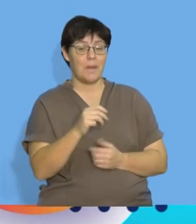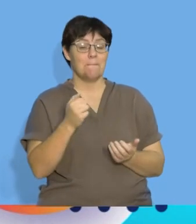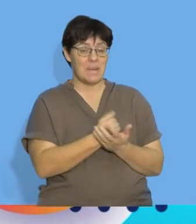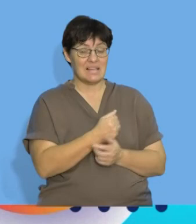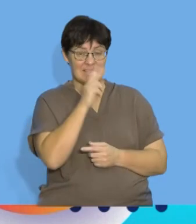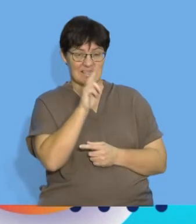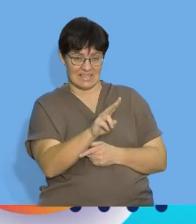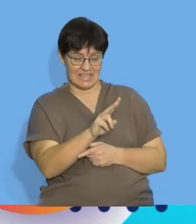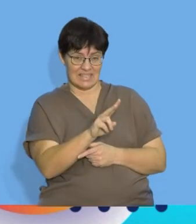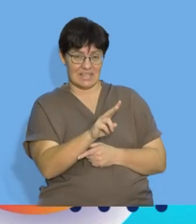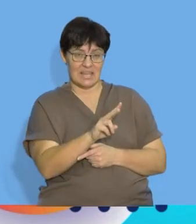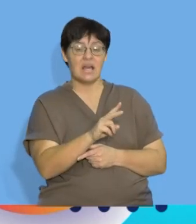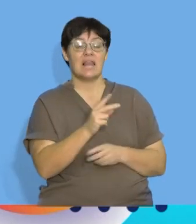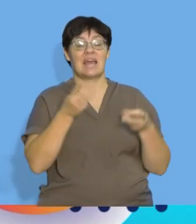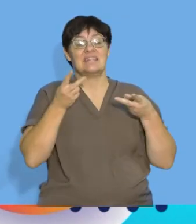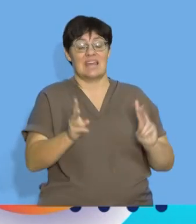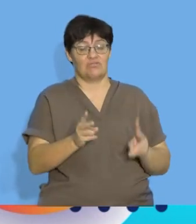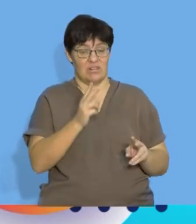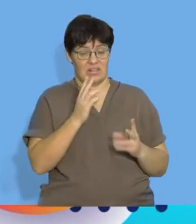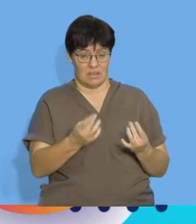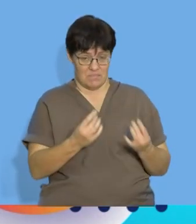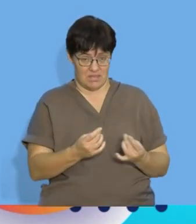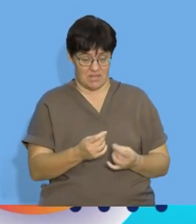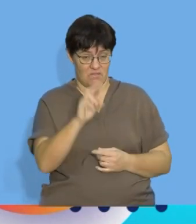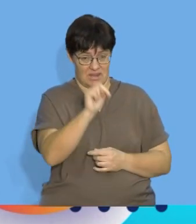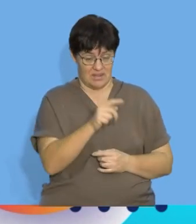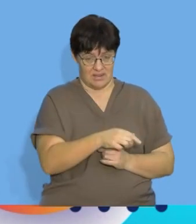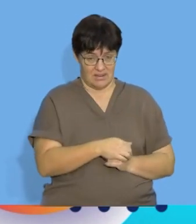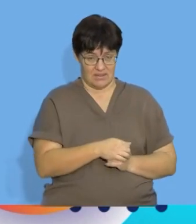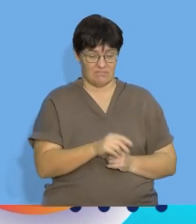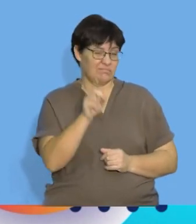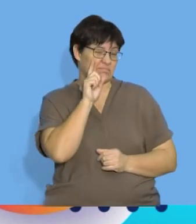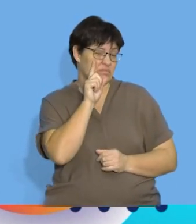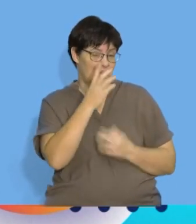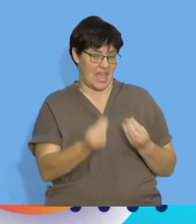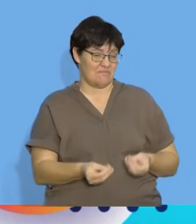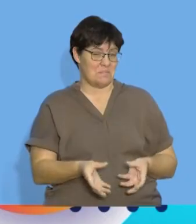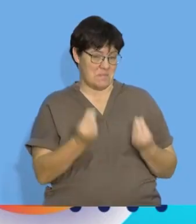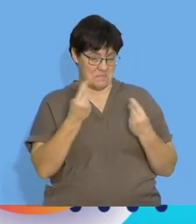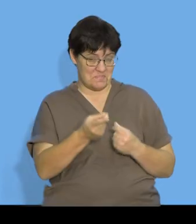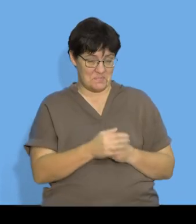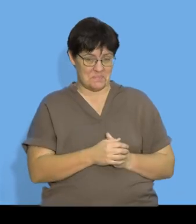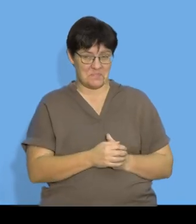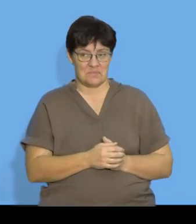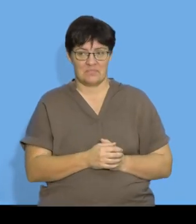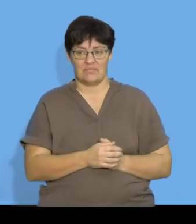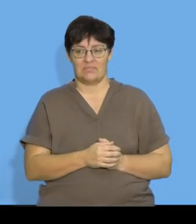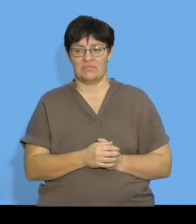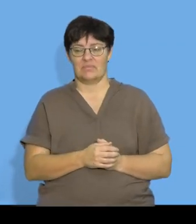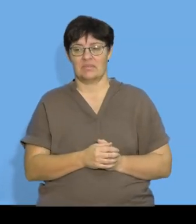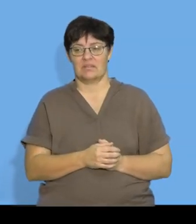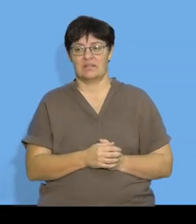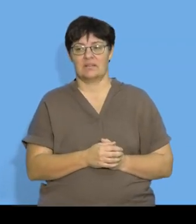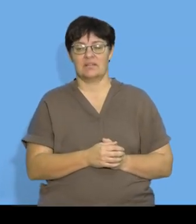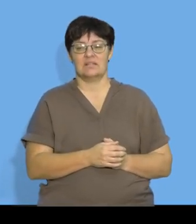actually see if I get a natural number for n let's see if we get a natural number for n so I'm going to substitute